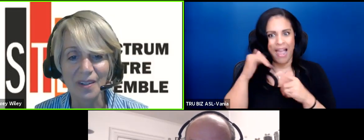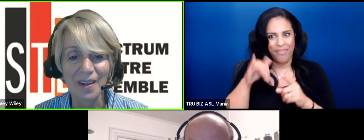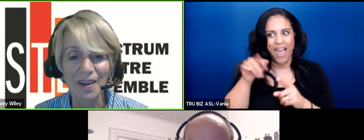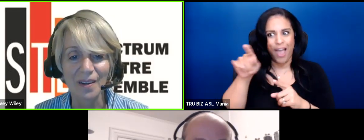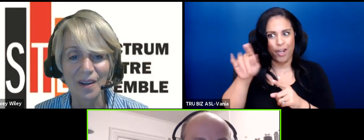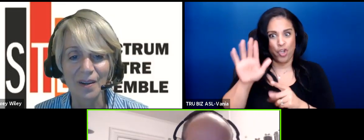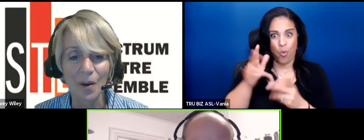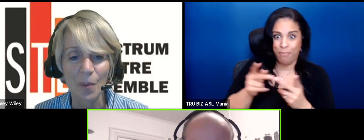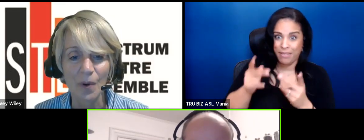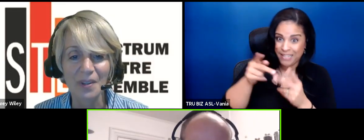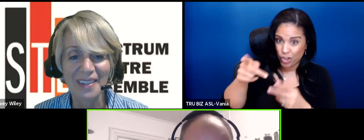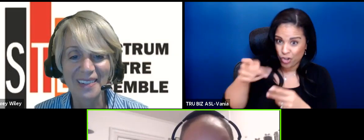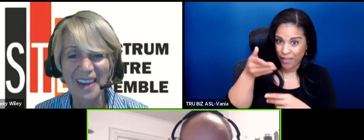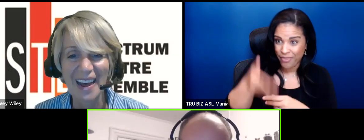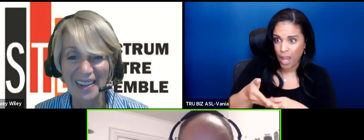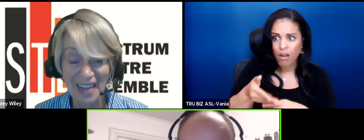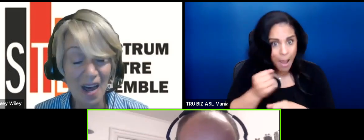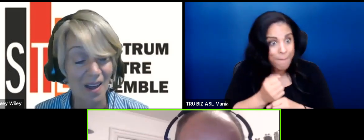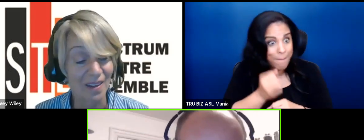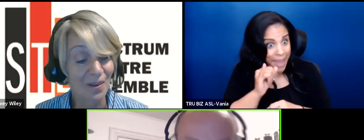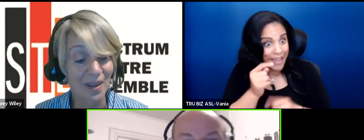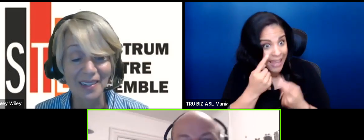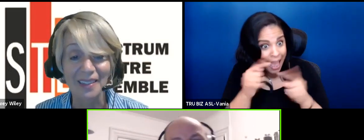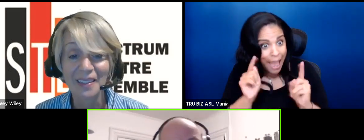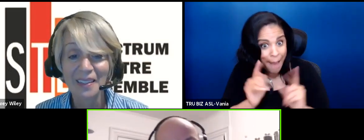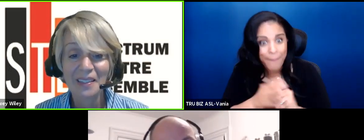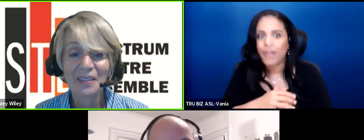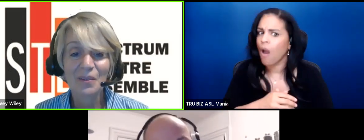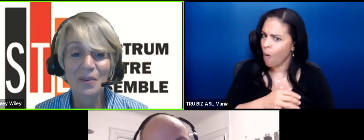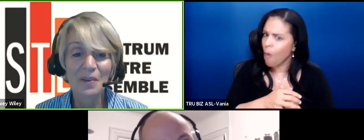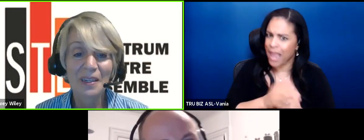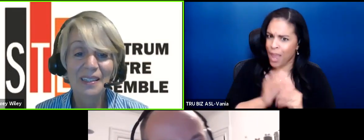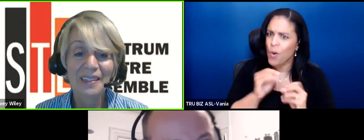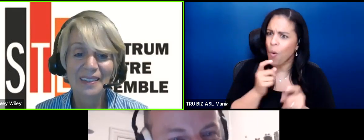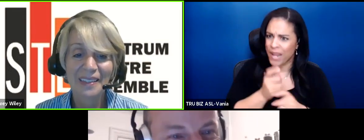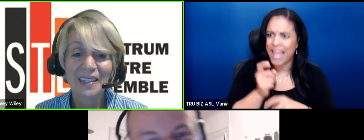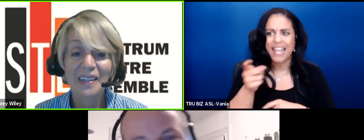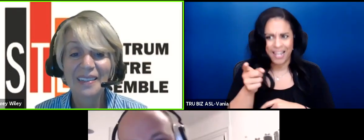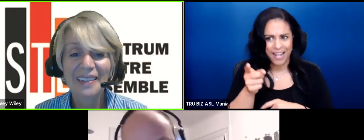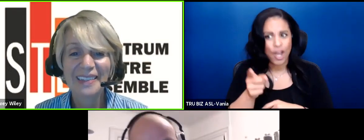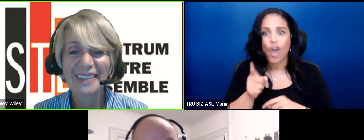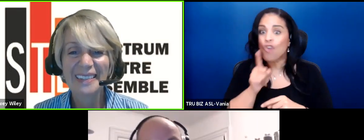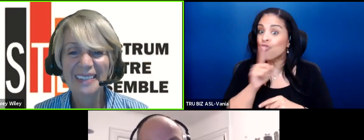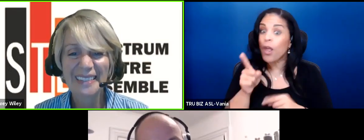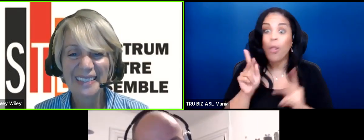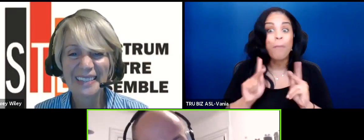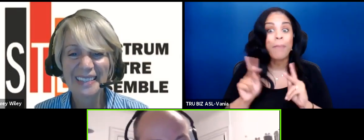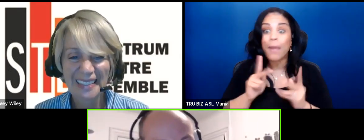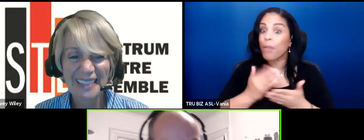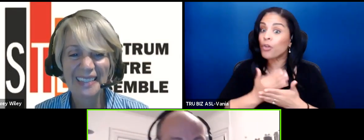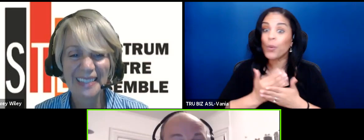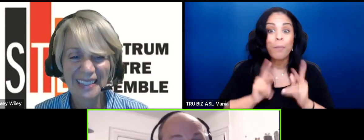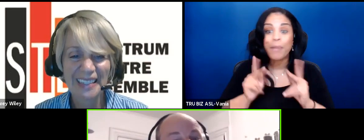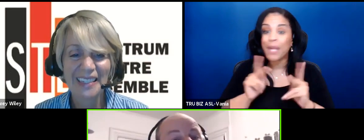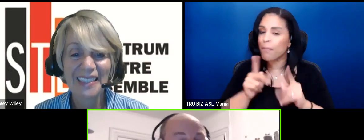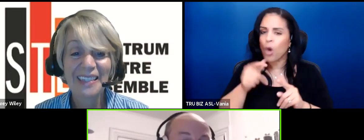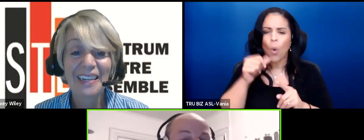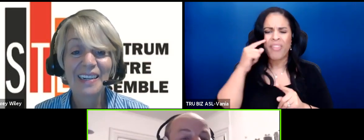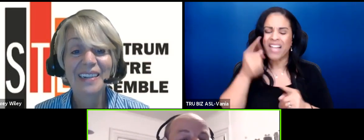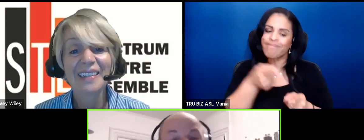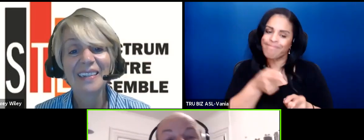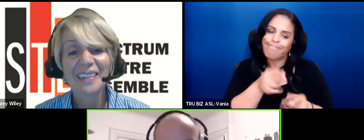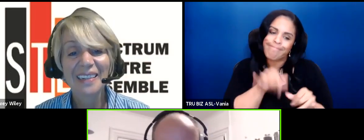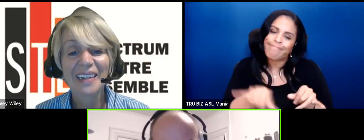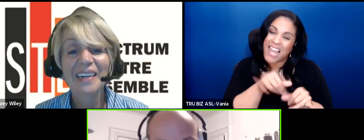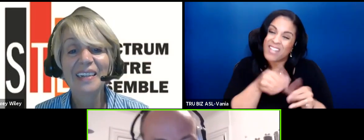position. Well make it happen. Yeah yeah no kidding. Real progressives never say this is the way things are. They say this is how